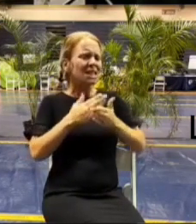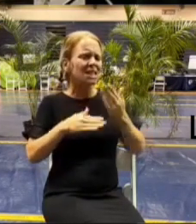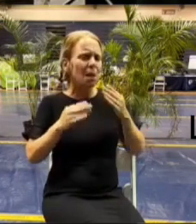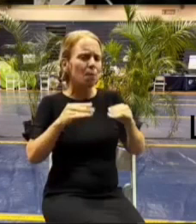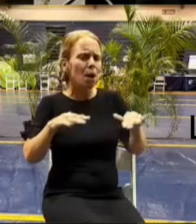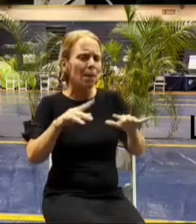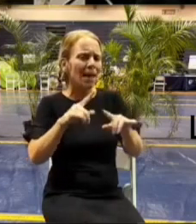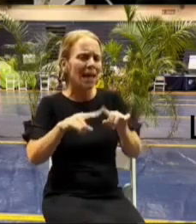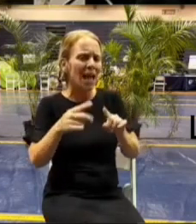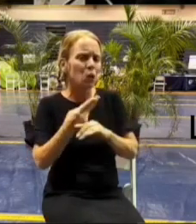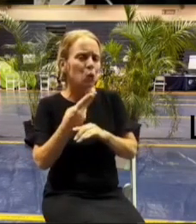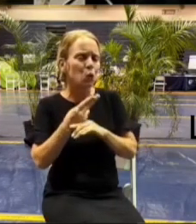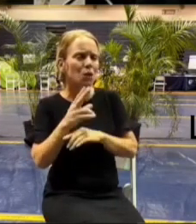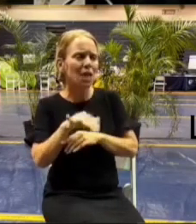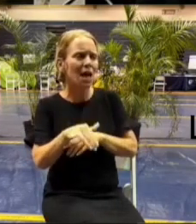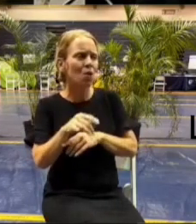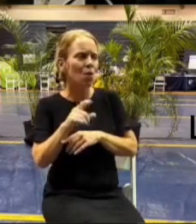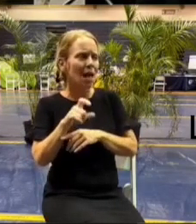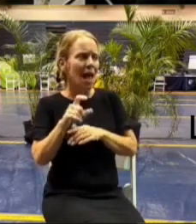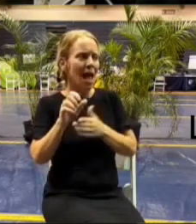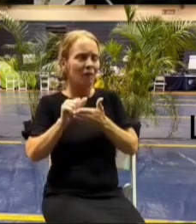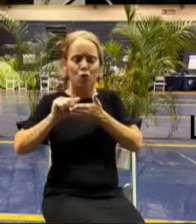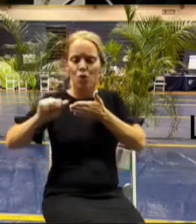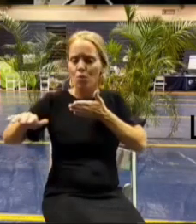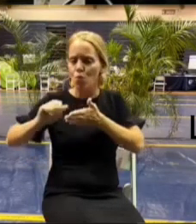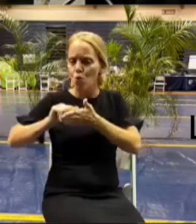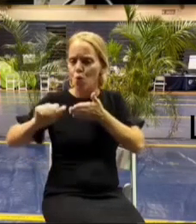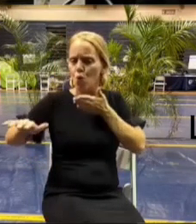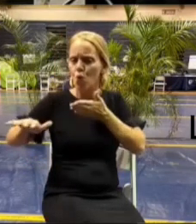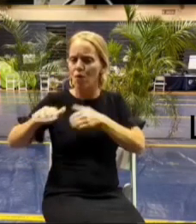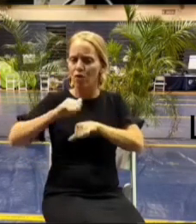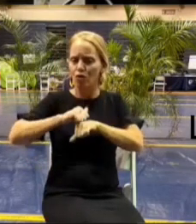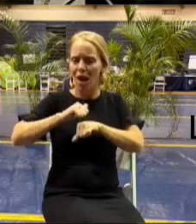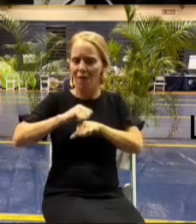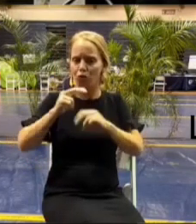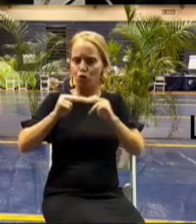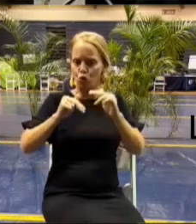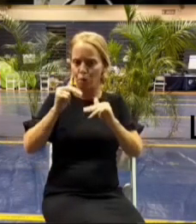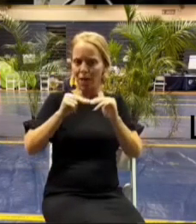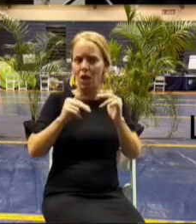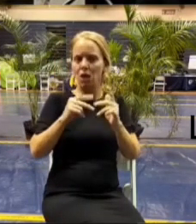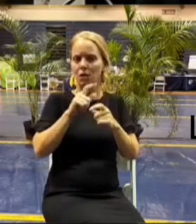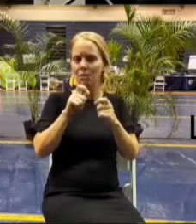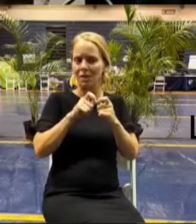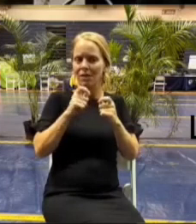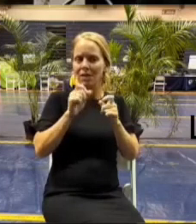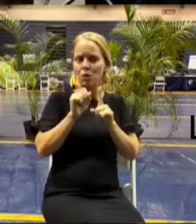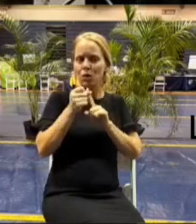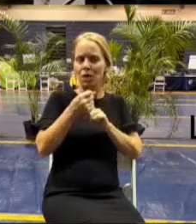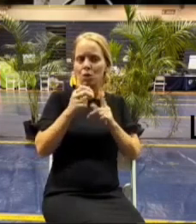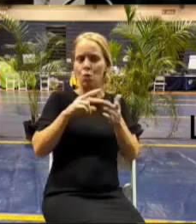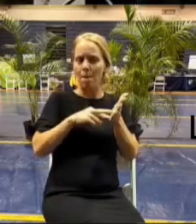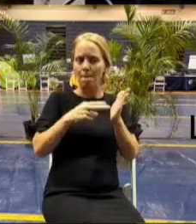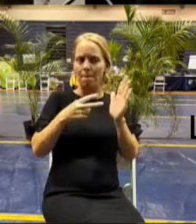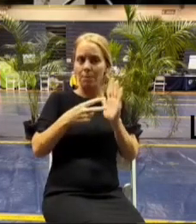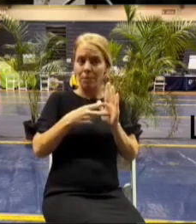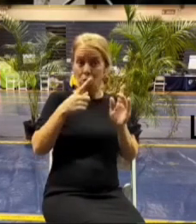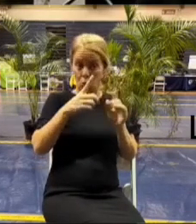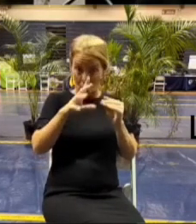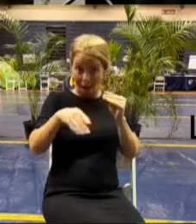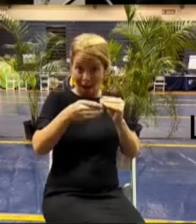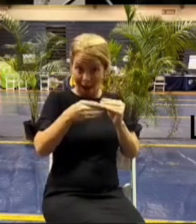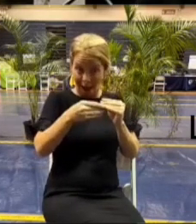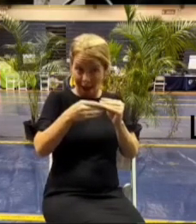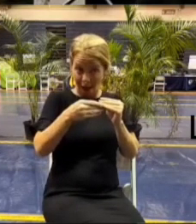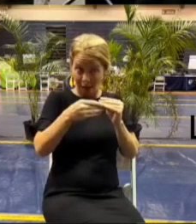we cannot use that crushed gravel we have to remove the gravel to rebuild in certain cases so what i'm saying is you guys are adding an